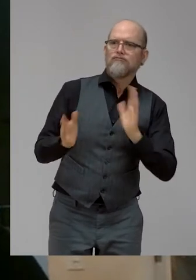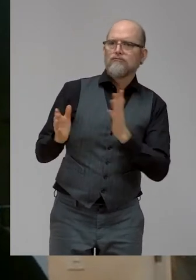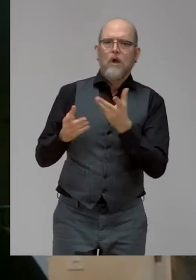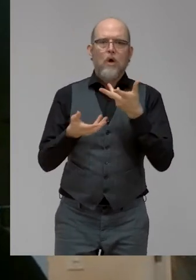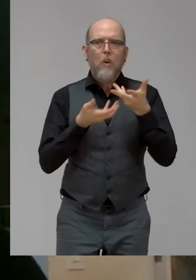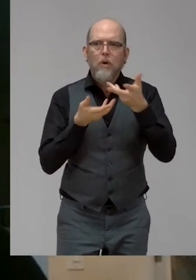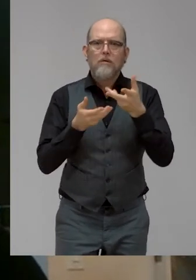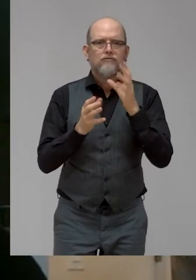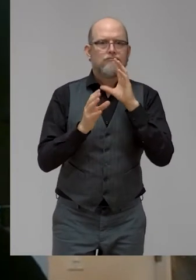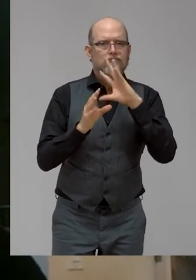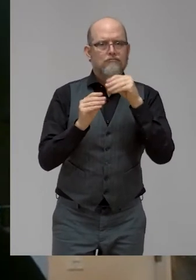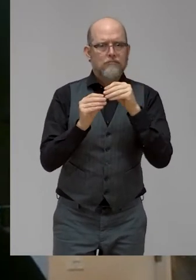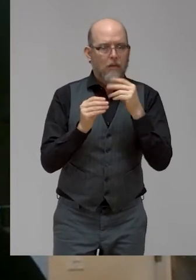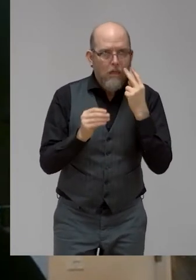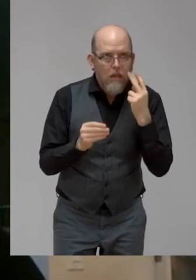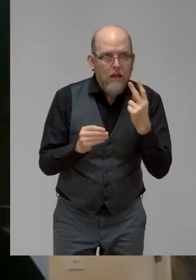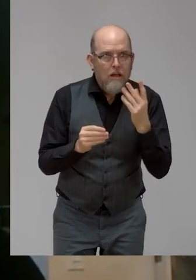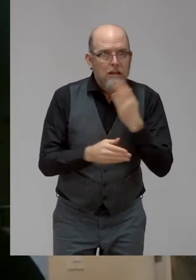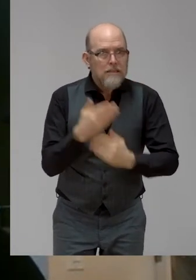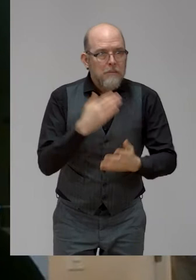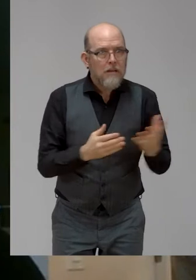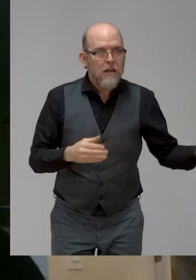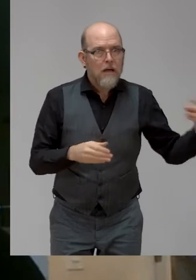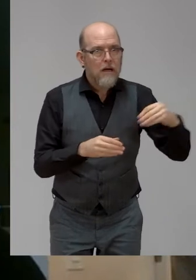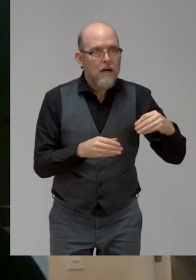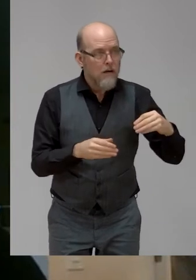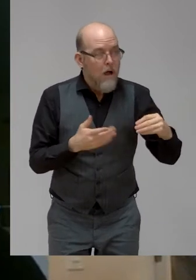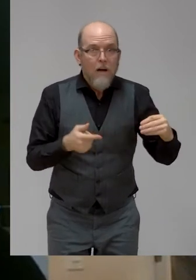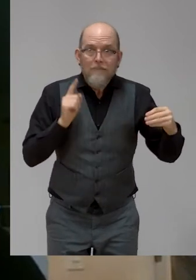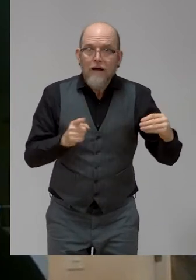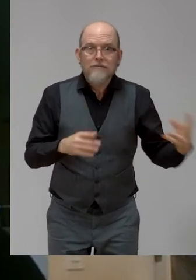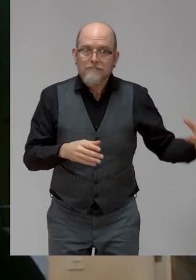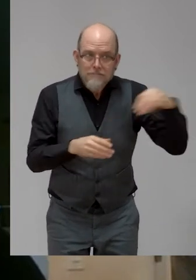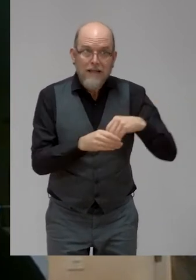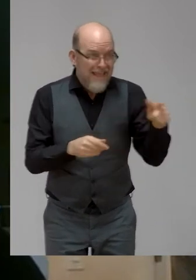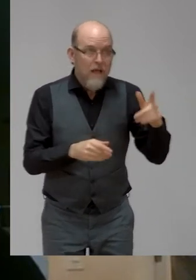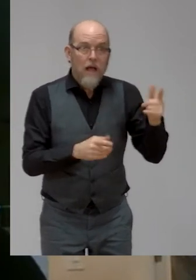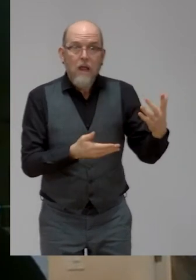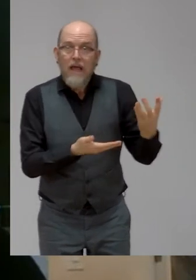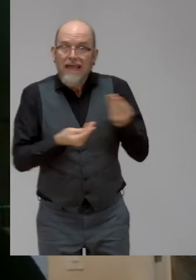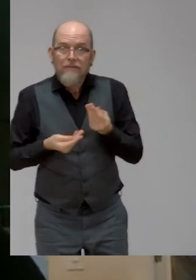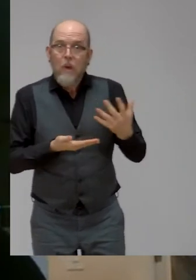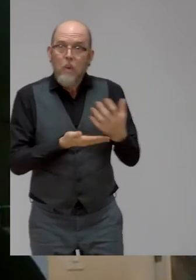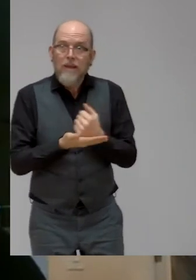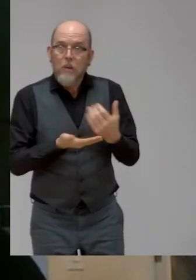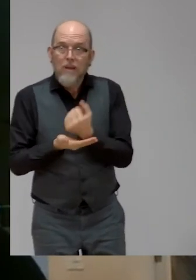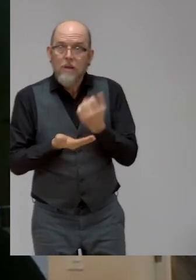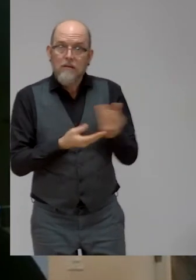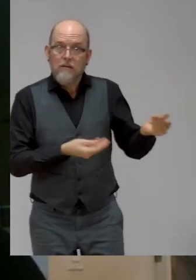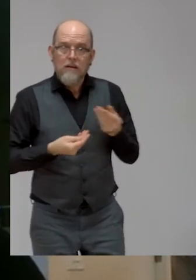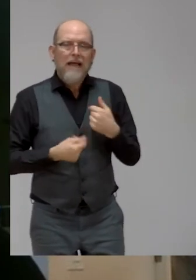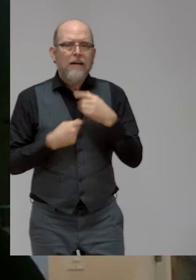this time it behooves us to be candid and honest about the long way ahead and recognize